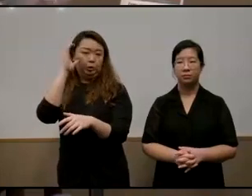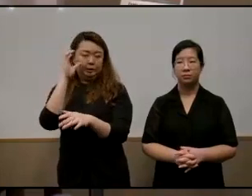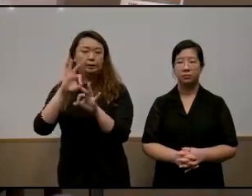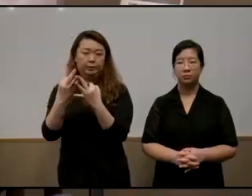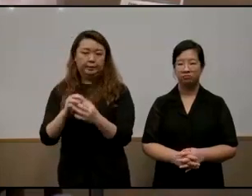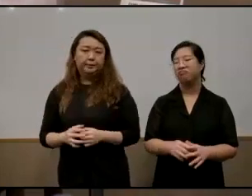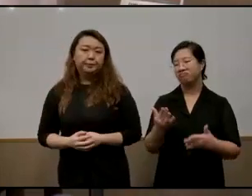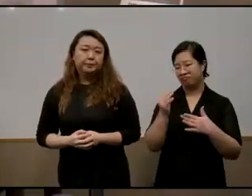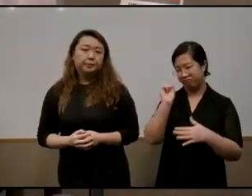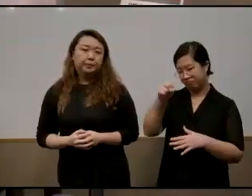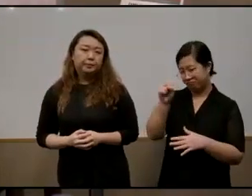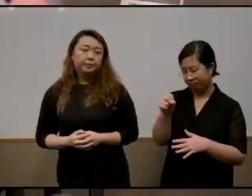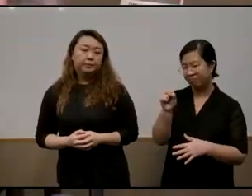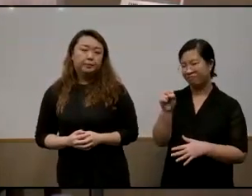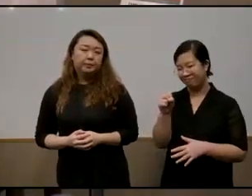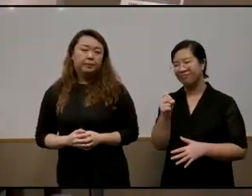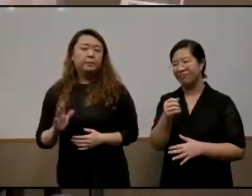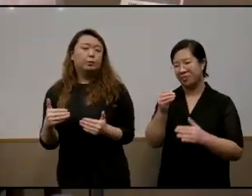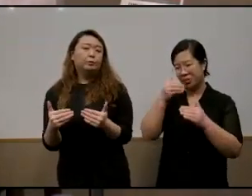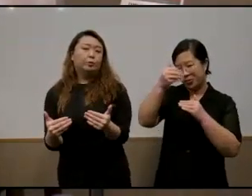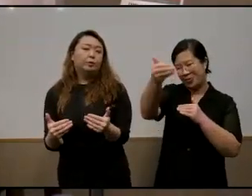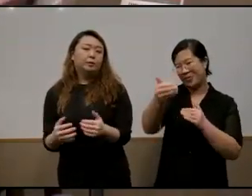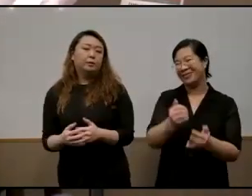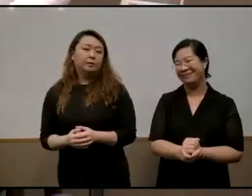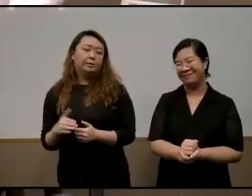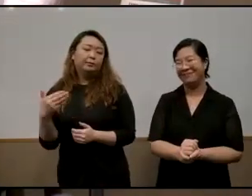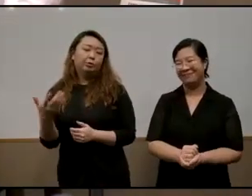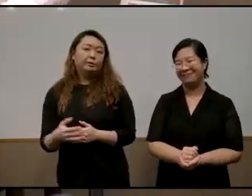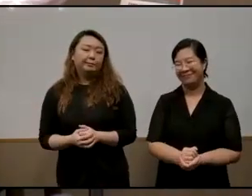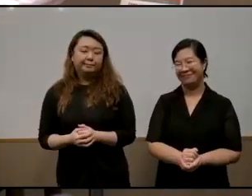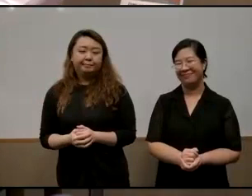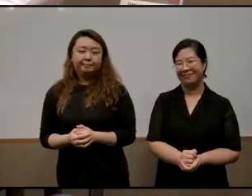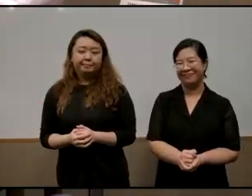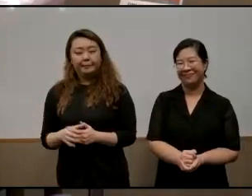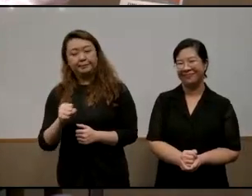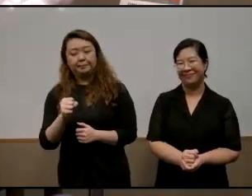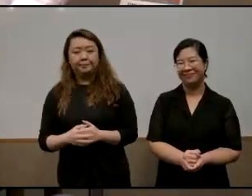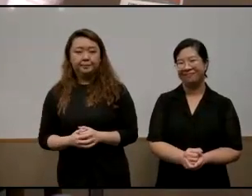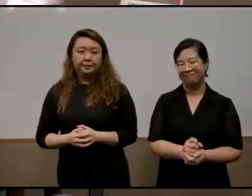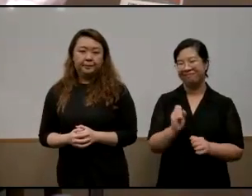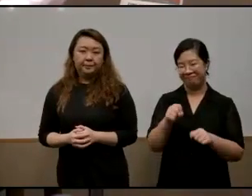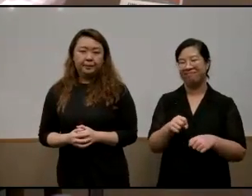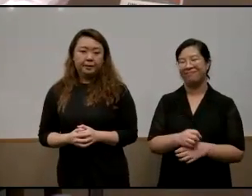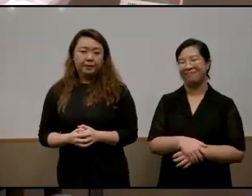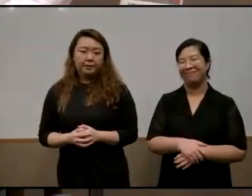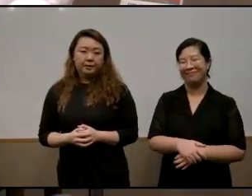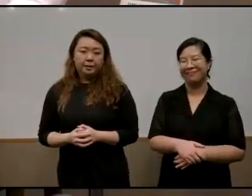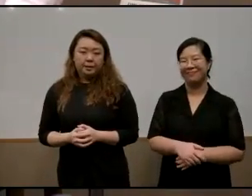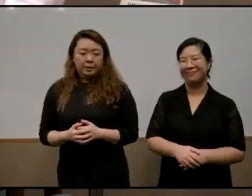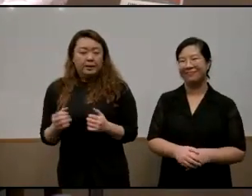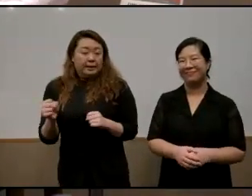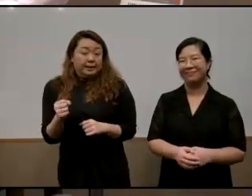it could be uh going forward yeah going forward future future work yeah yeah